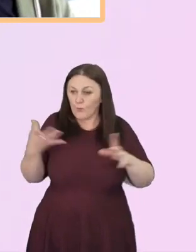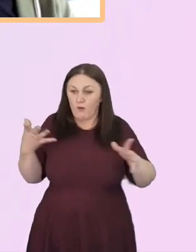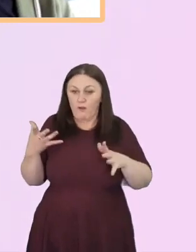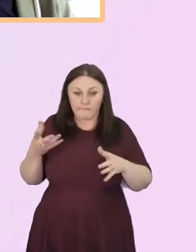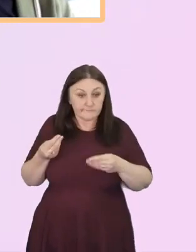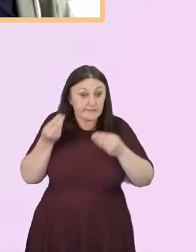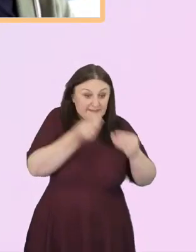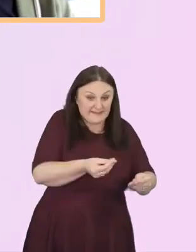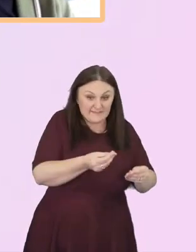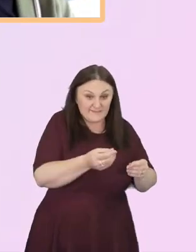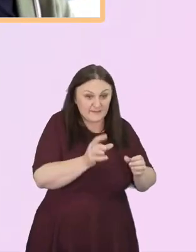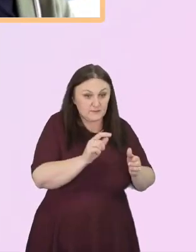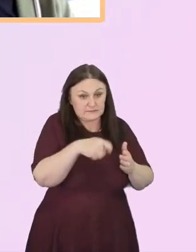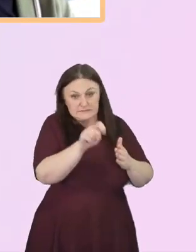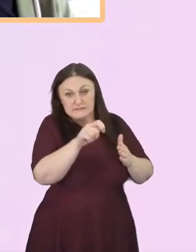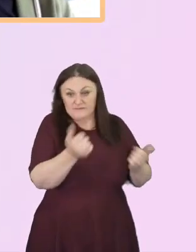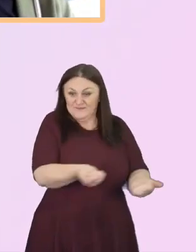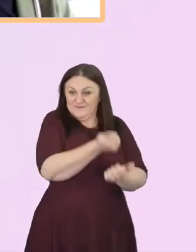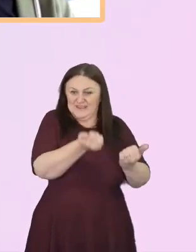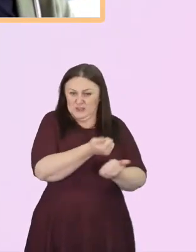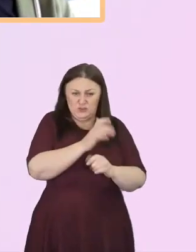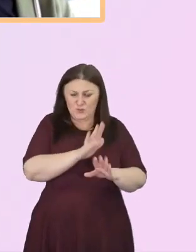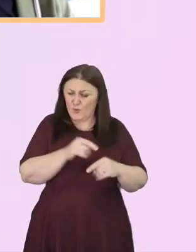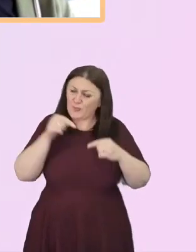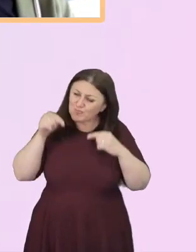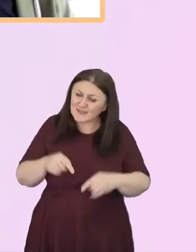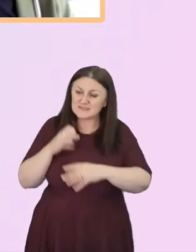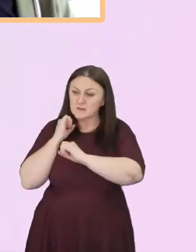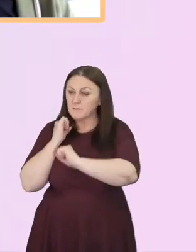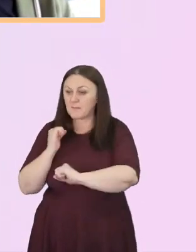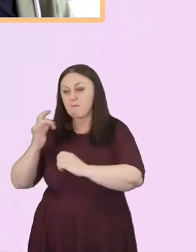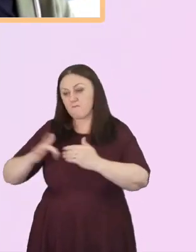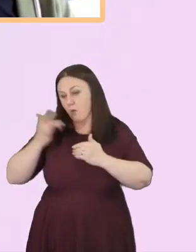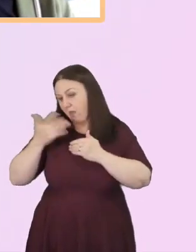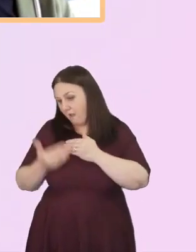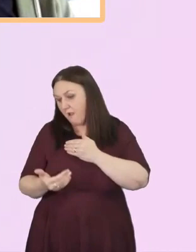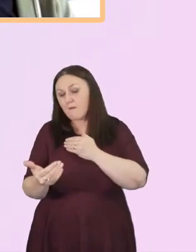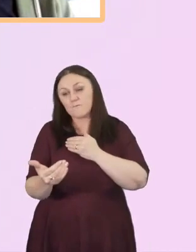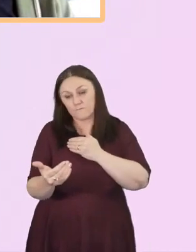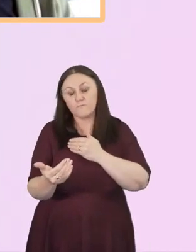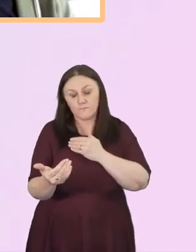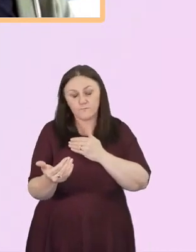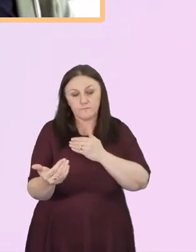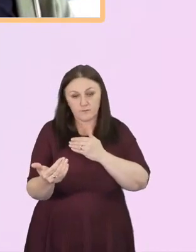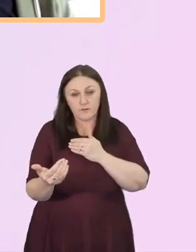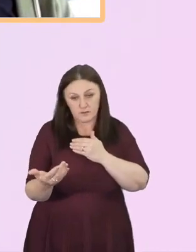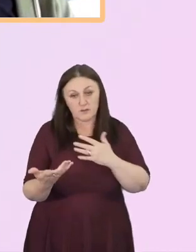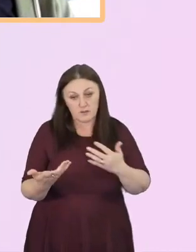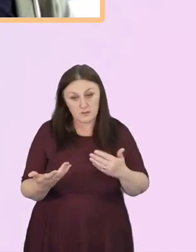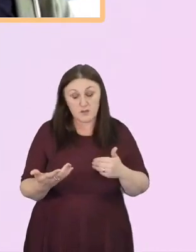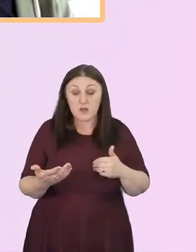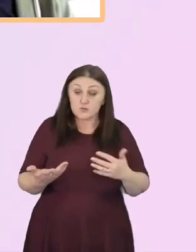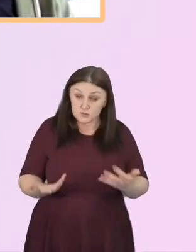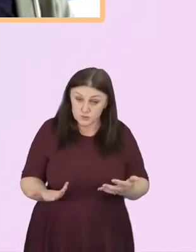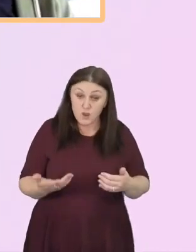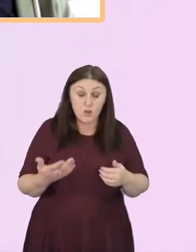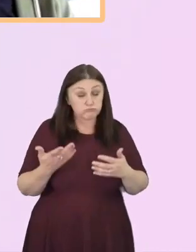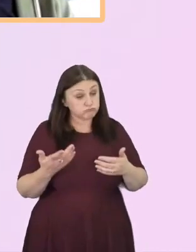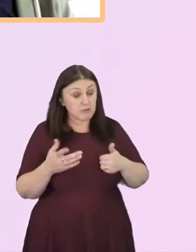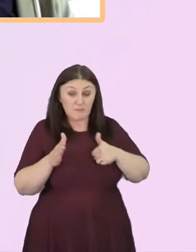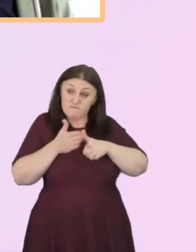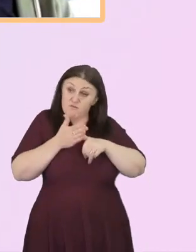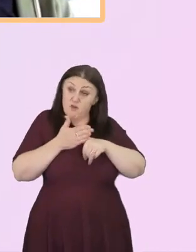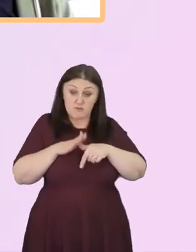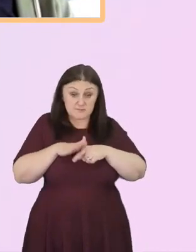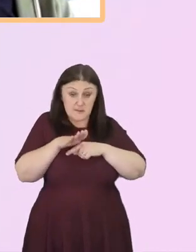lifetime commitment, actually. One of it, I think, is starting to encourage in your all-white congregation